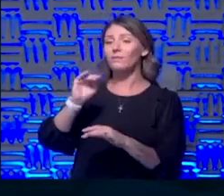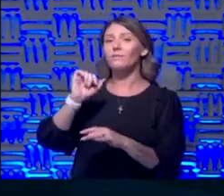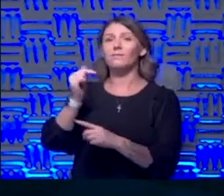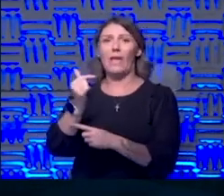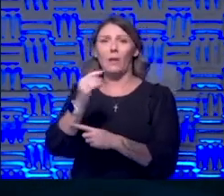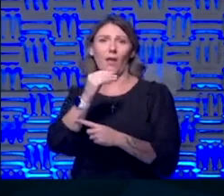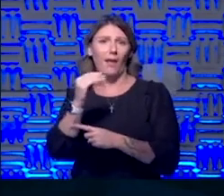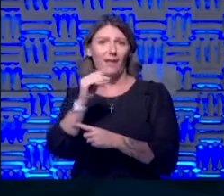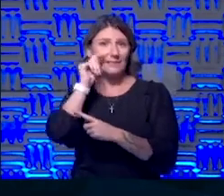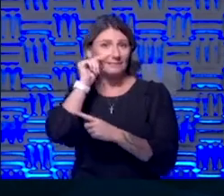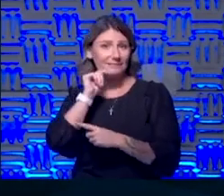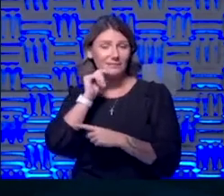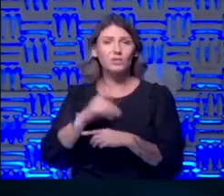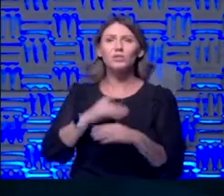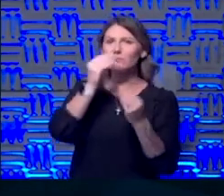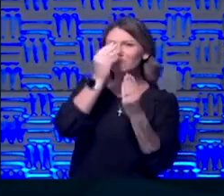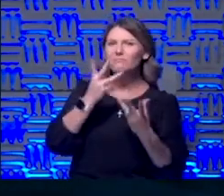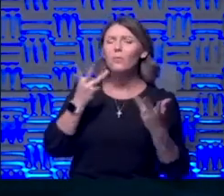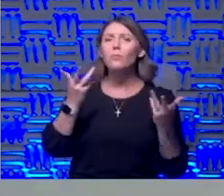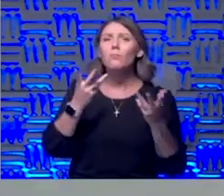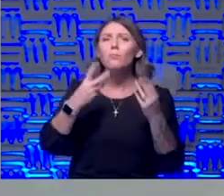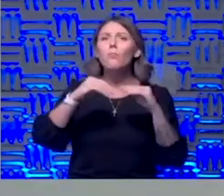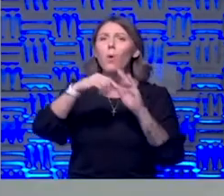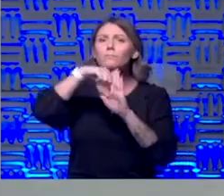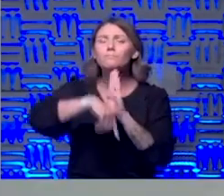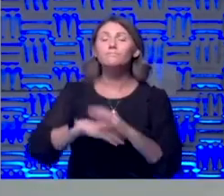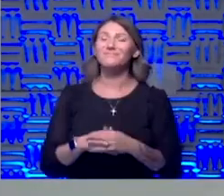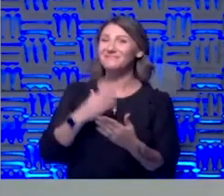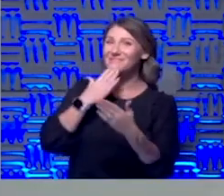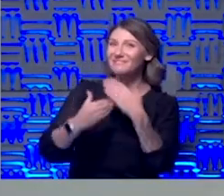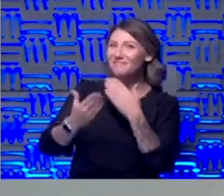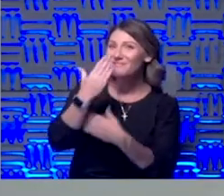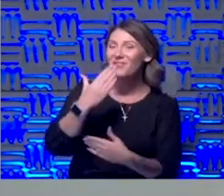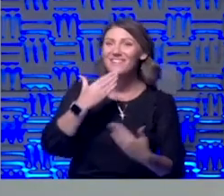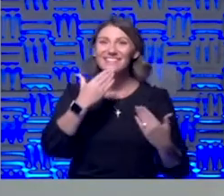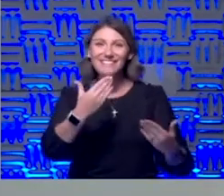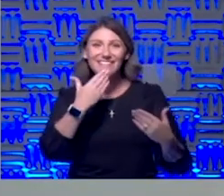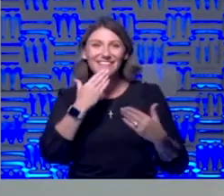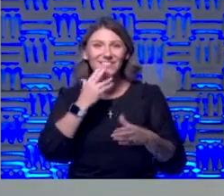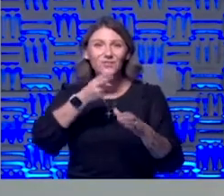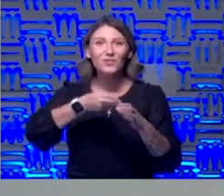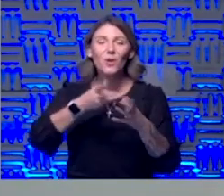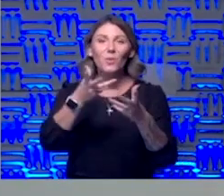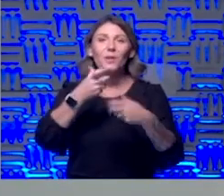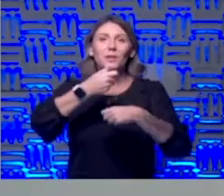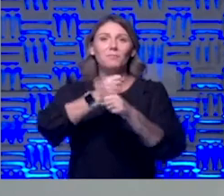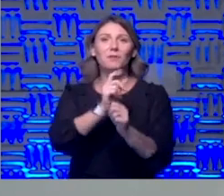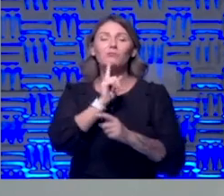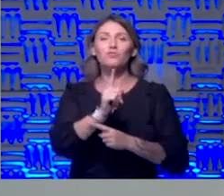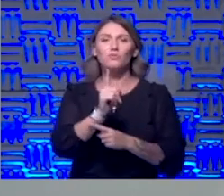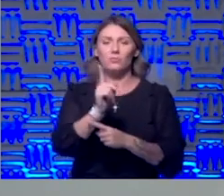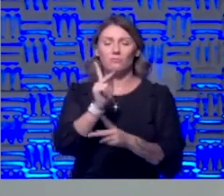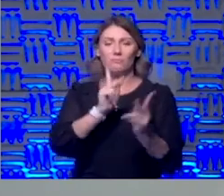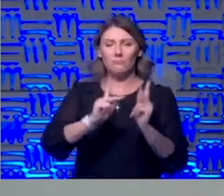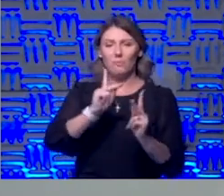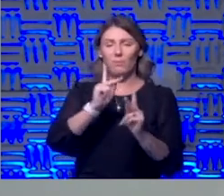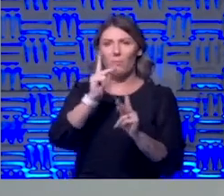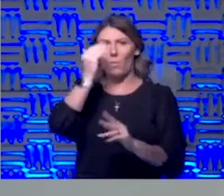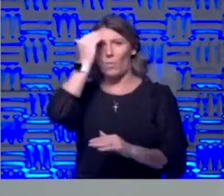right so good morning thanks for having me I just wanted to make sure that people are aware that